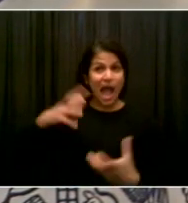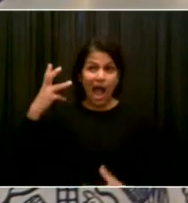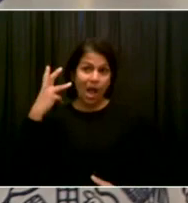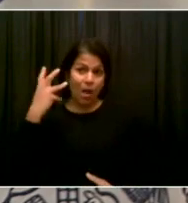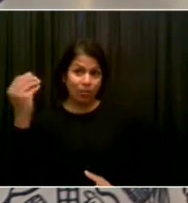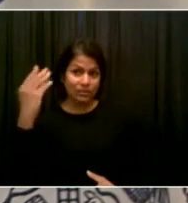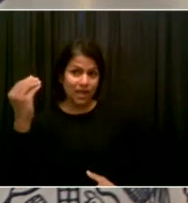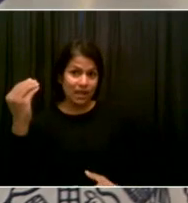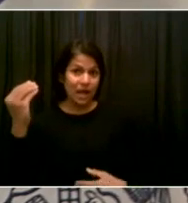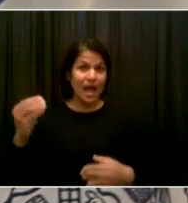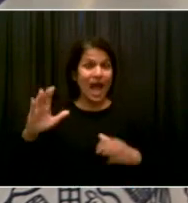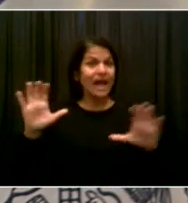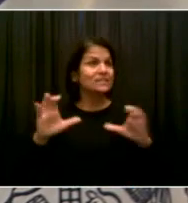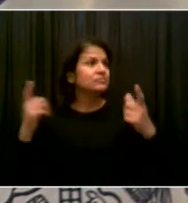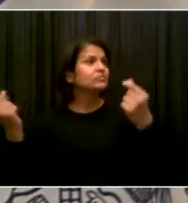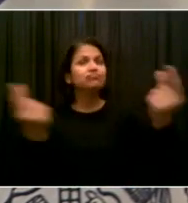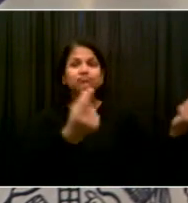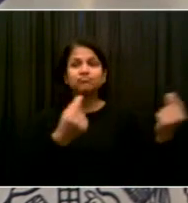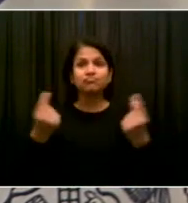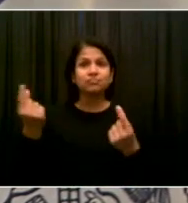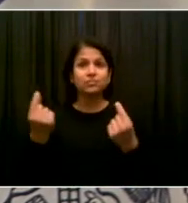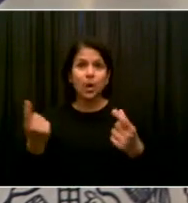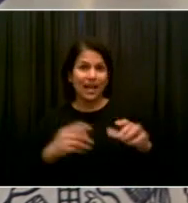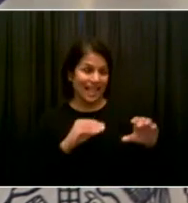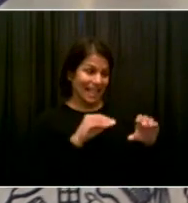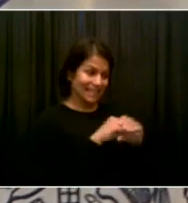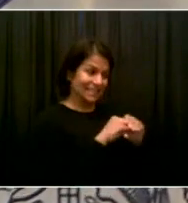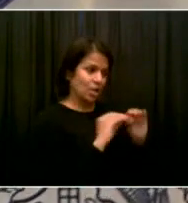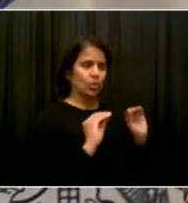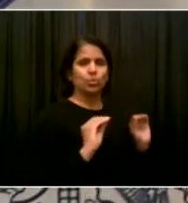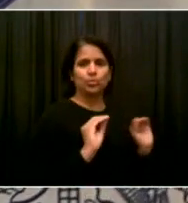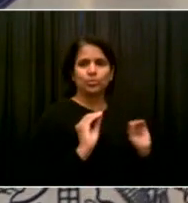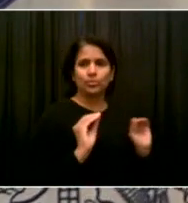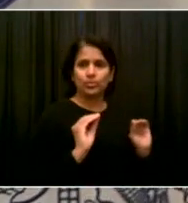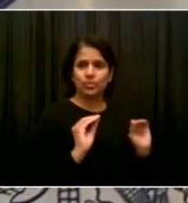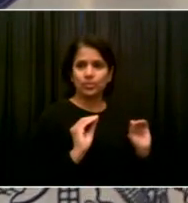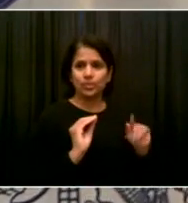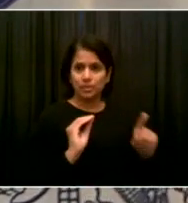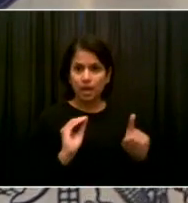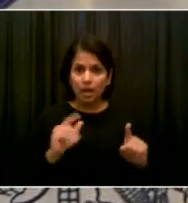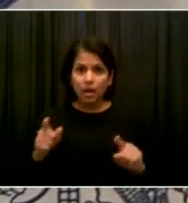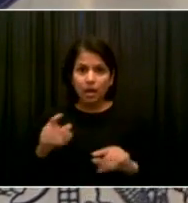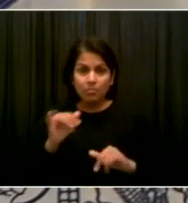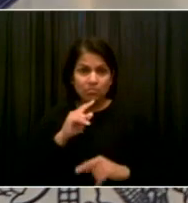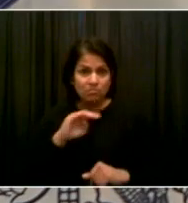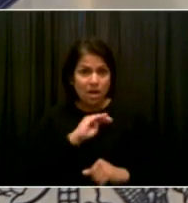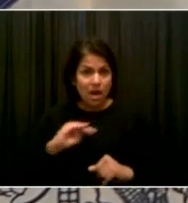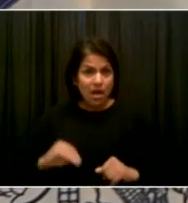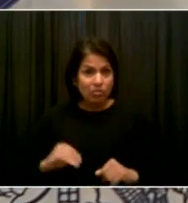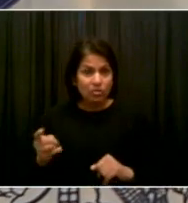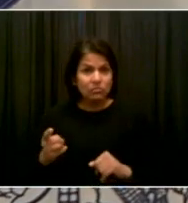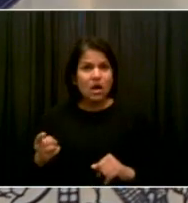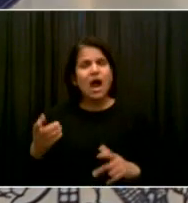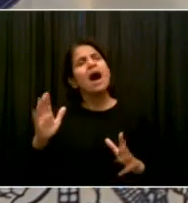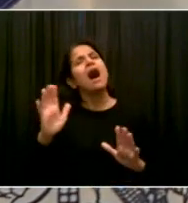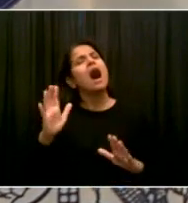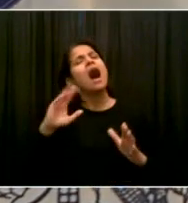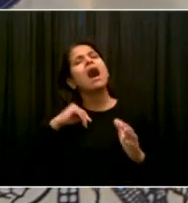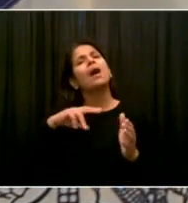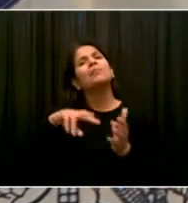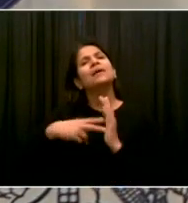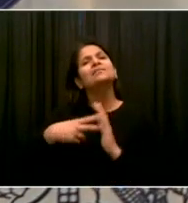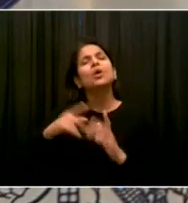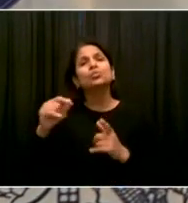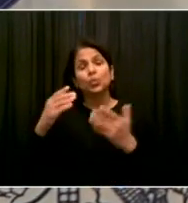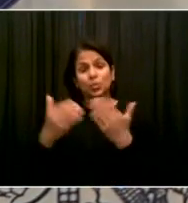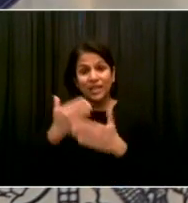activity? Well, again, we were talking about New Year's Eve, the formal event in Times Square. So